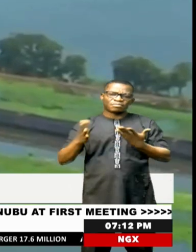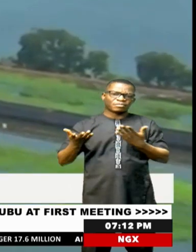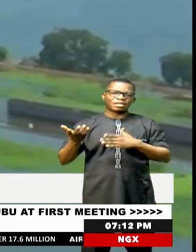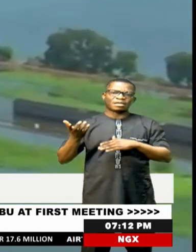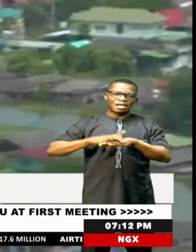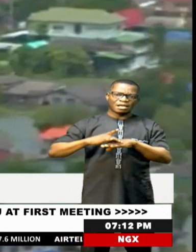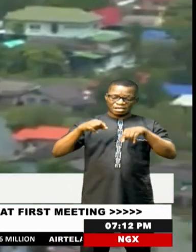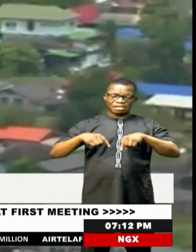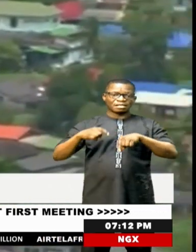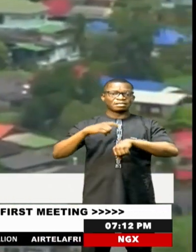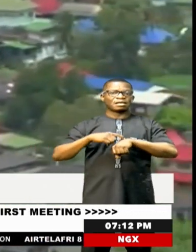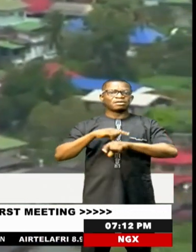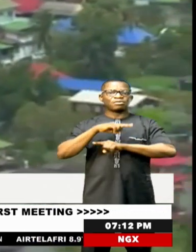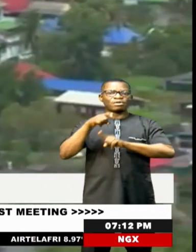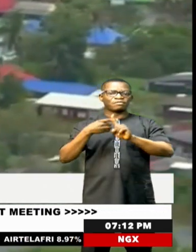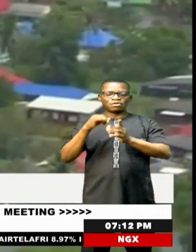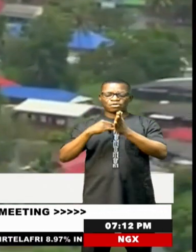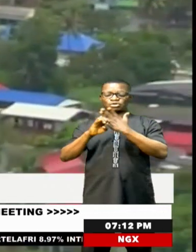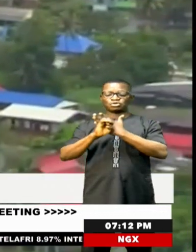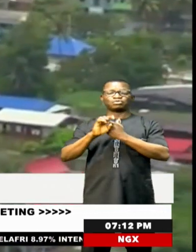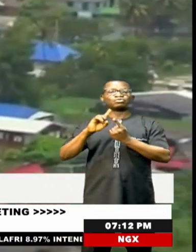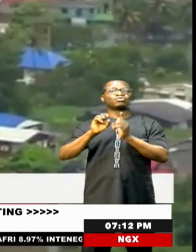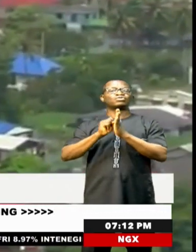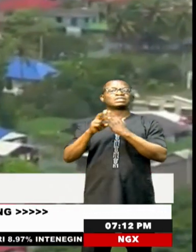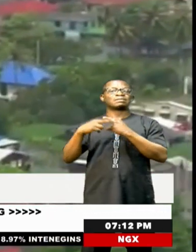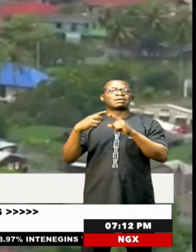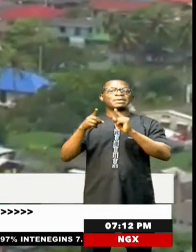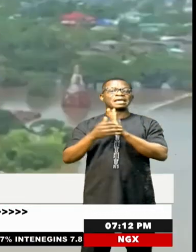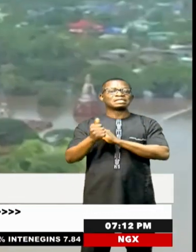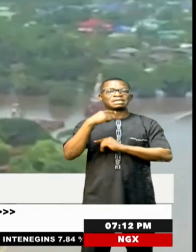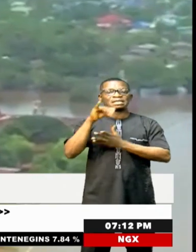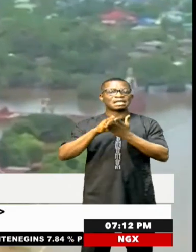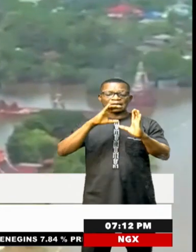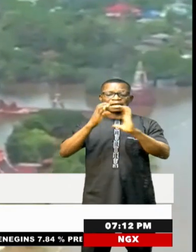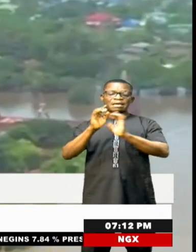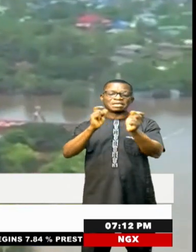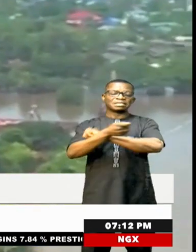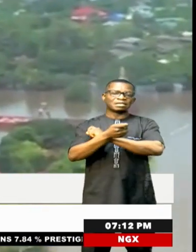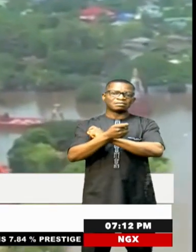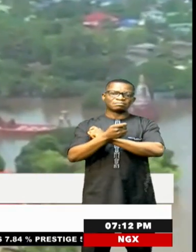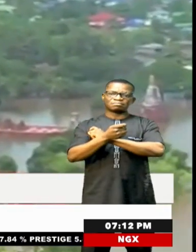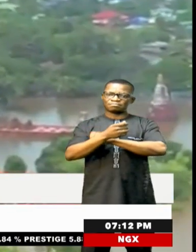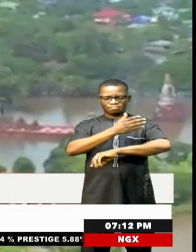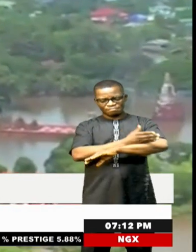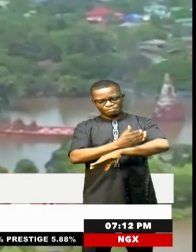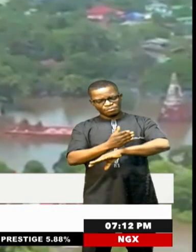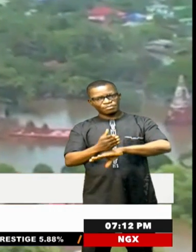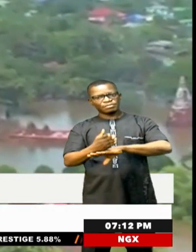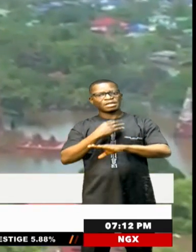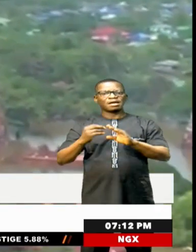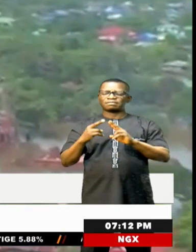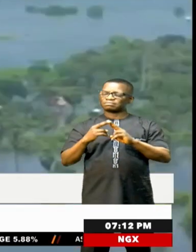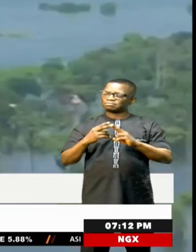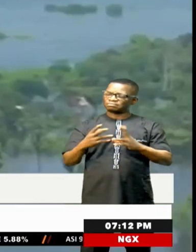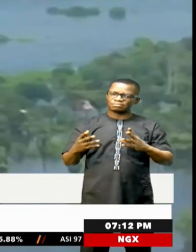season, which is from June to September. But experts say climate change is increasing their frequency and severity.